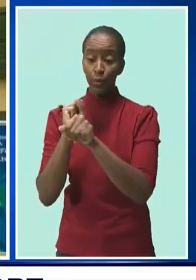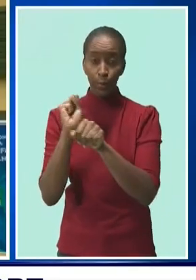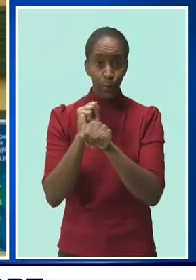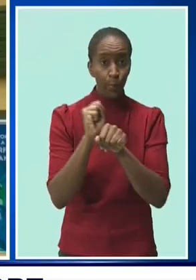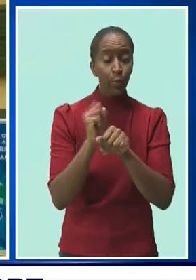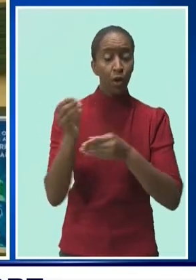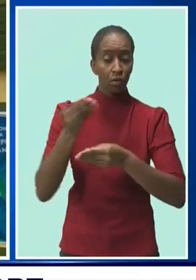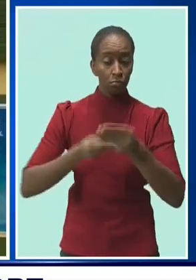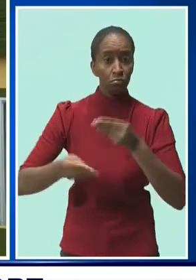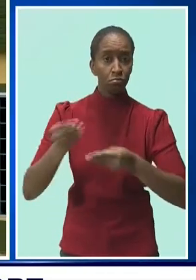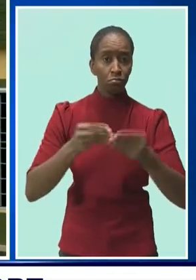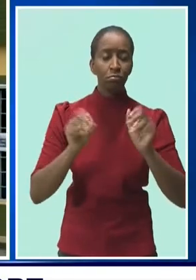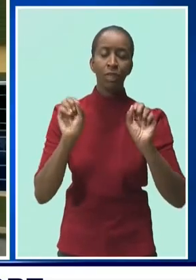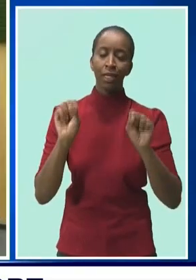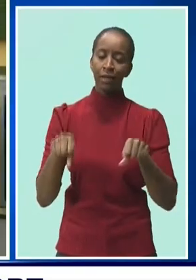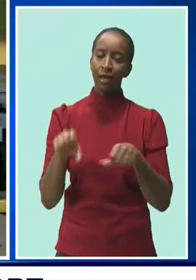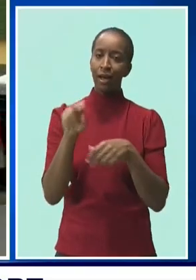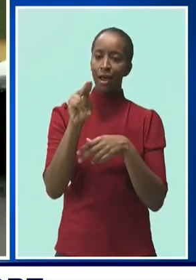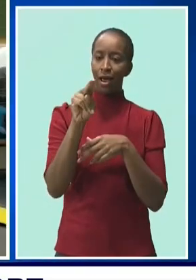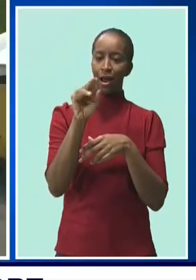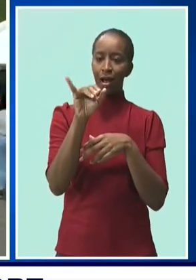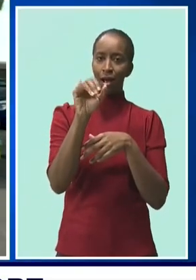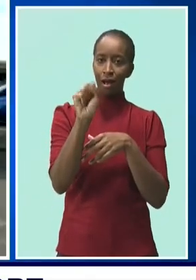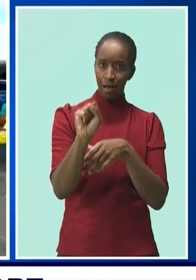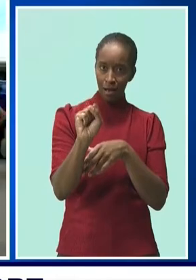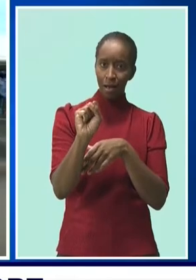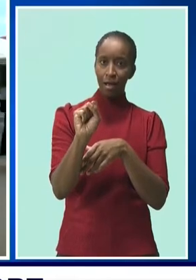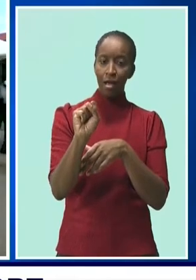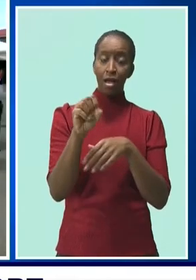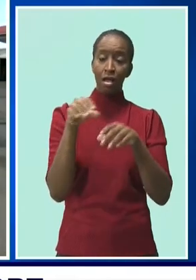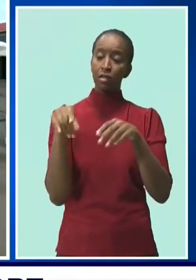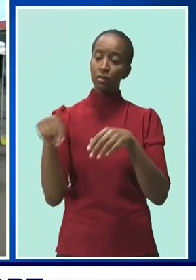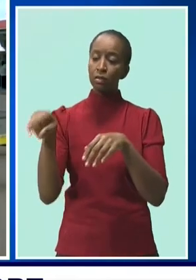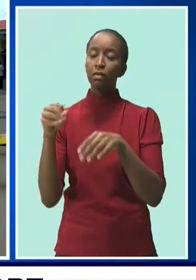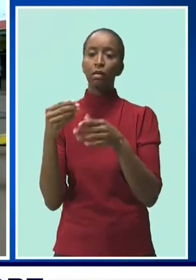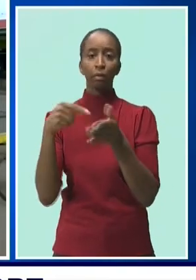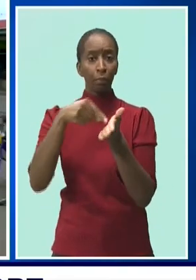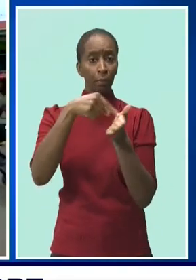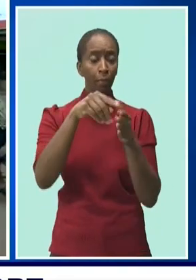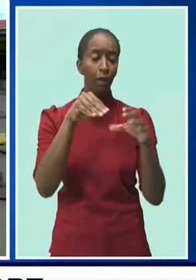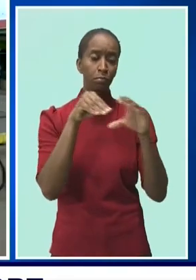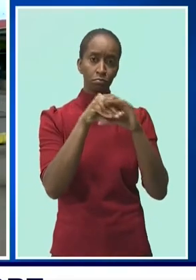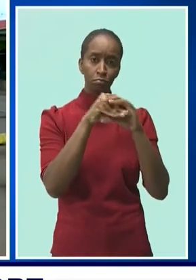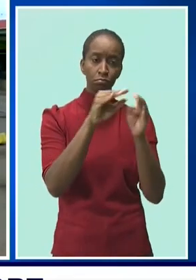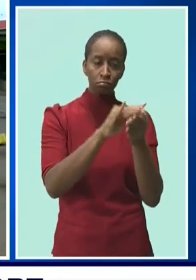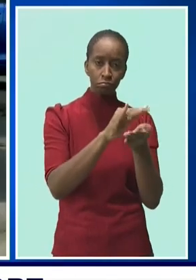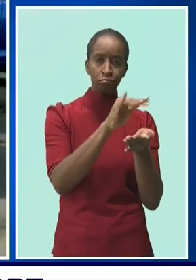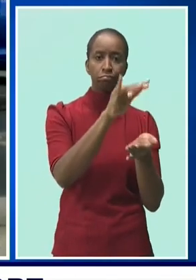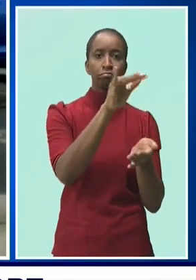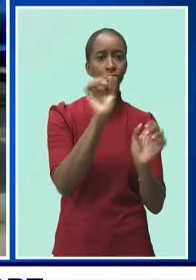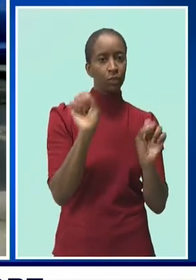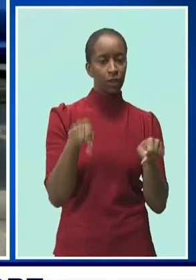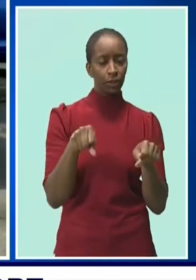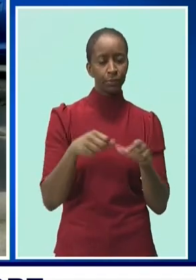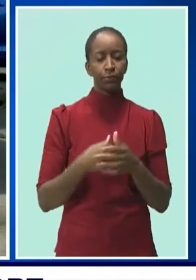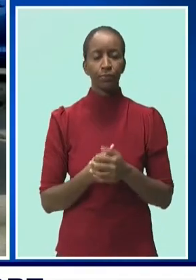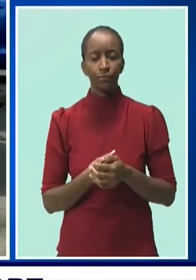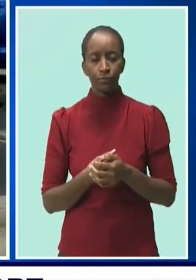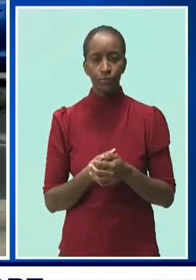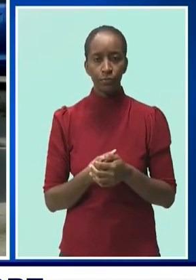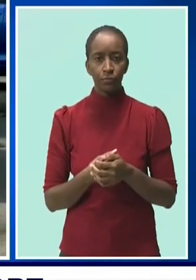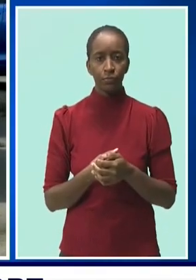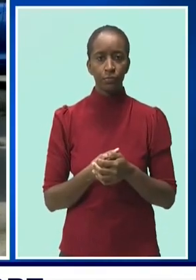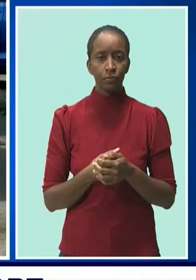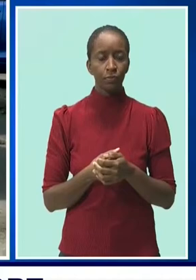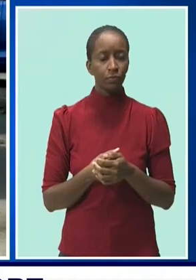The assessment concludes that the government of Barbados has made significant strides in its crisis response and offers a range of